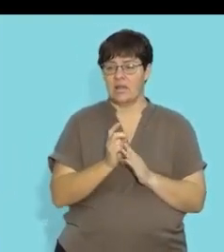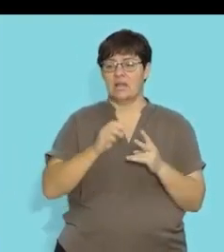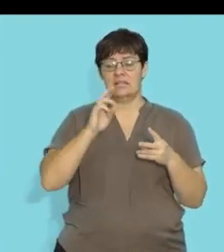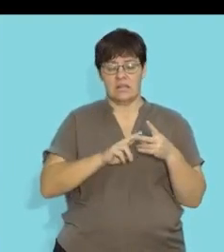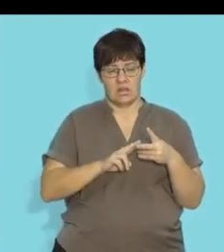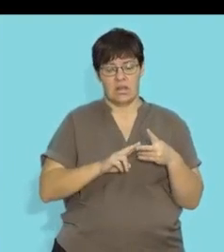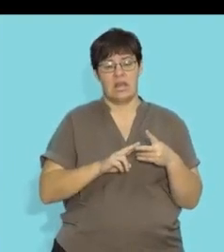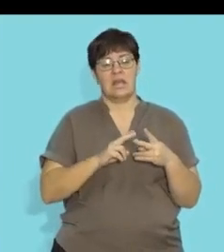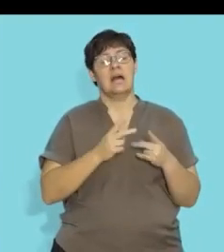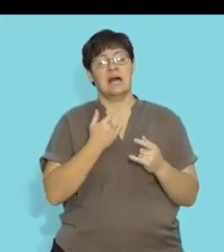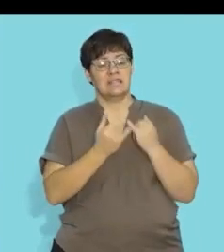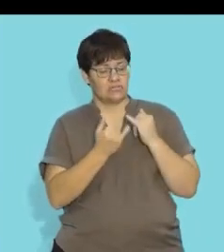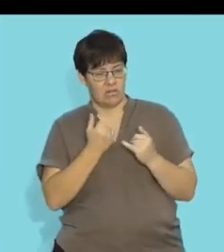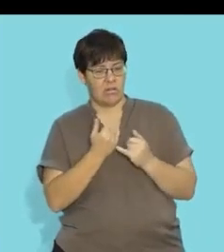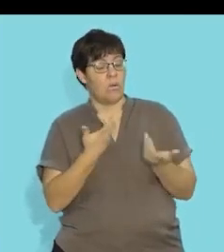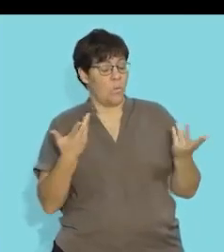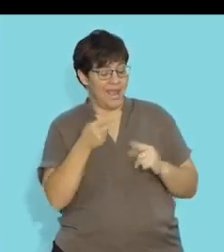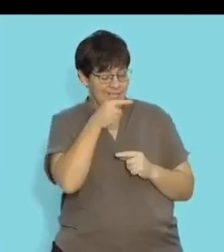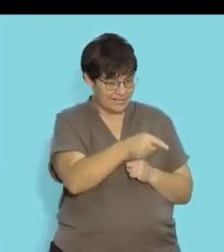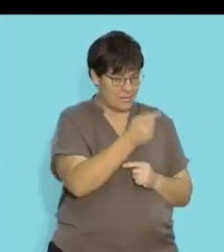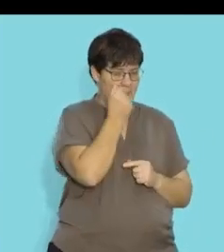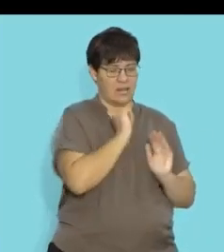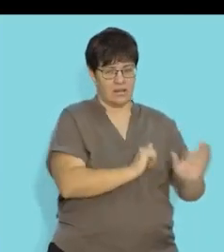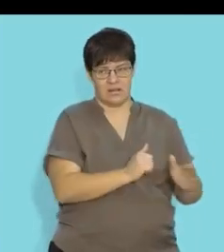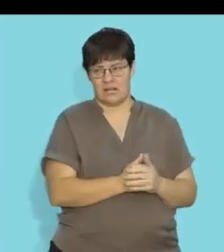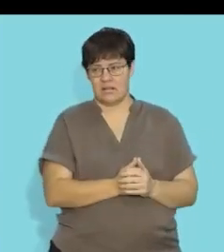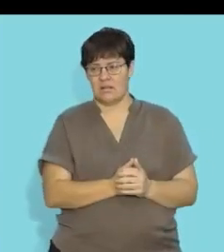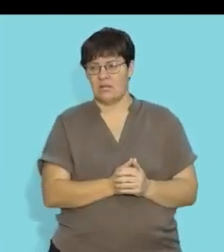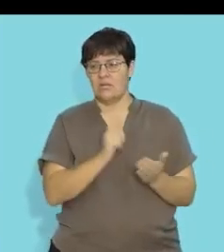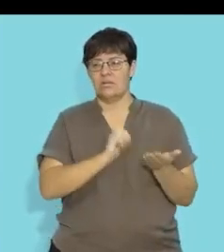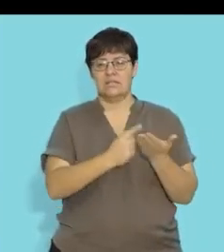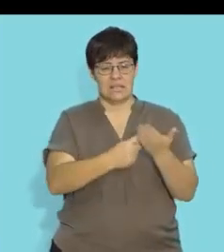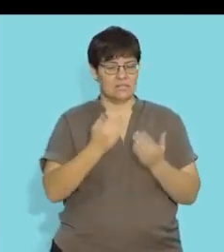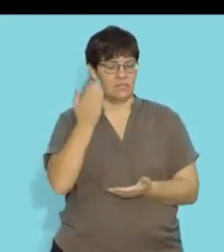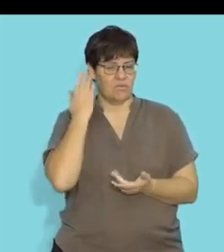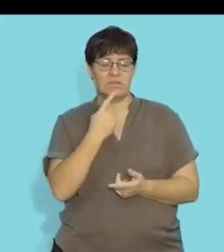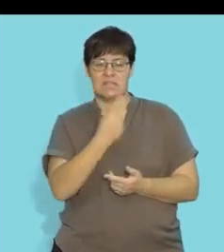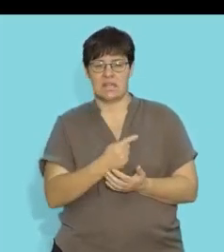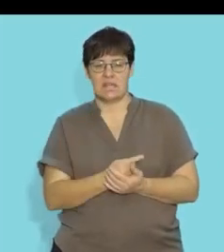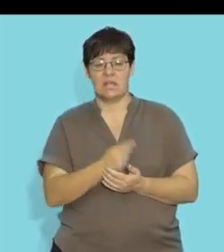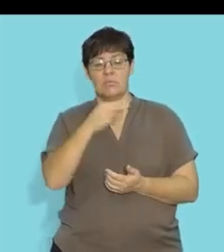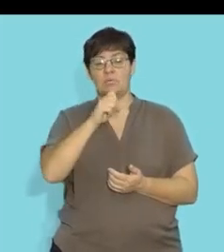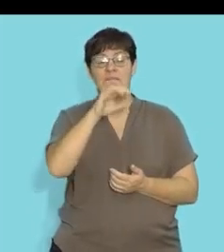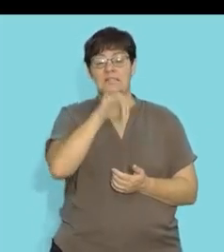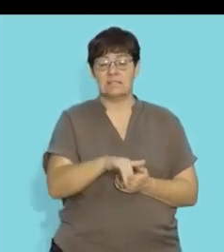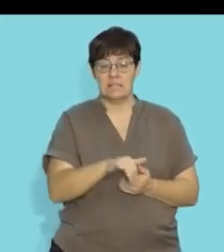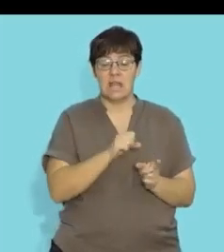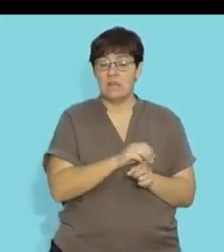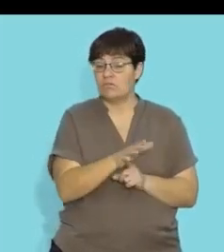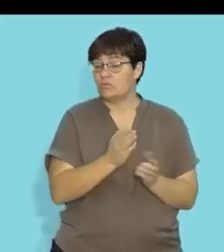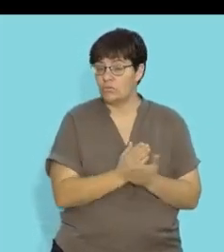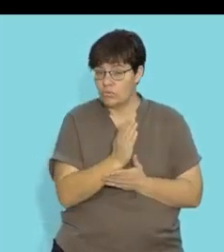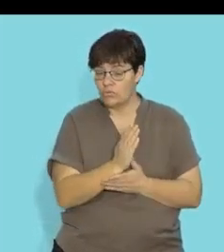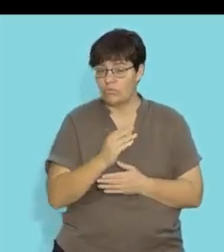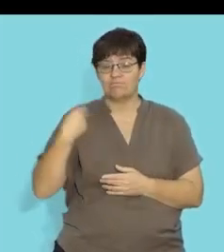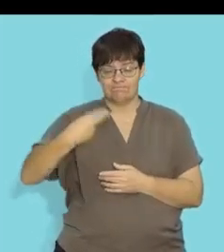sexual characteristics in males and we were chatting about this earlier on and we said that puberty is influenced by the